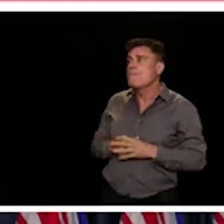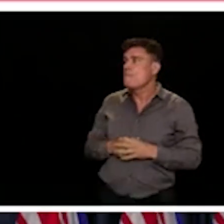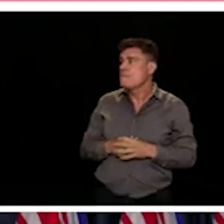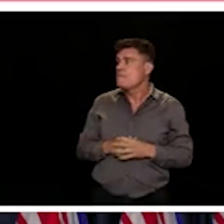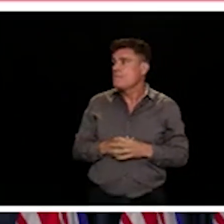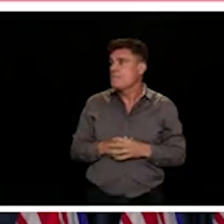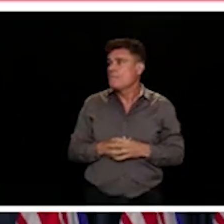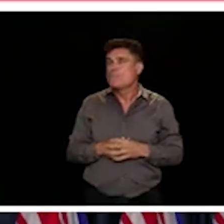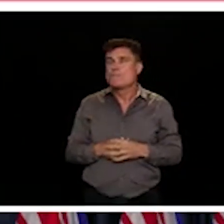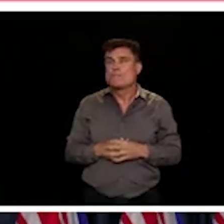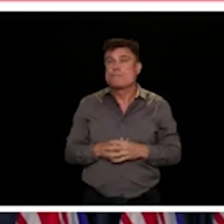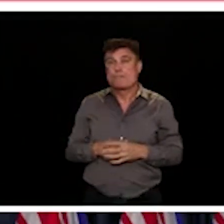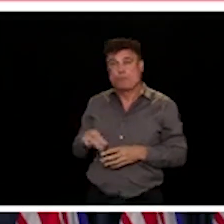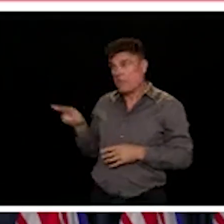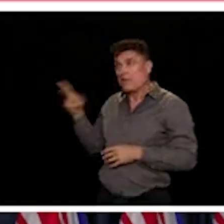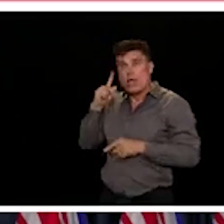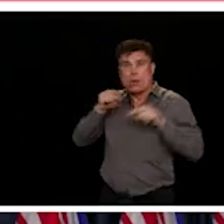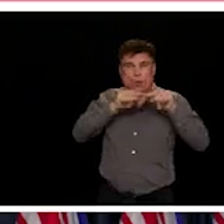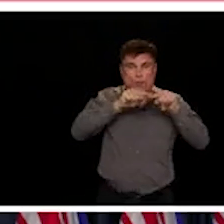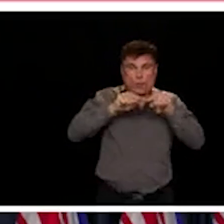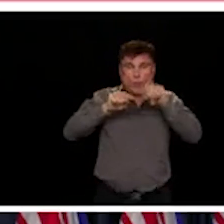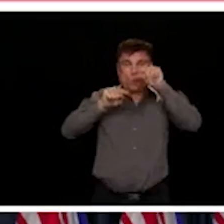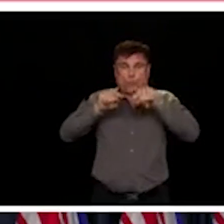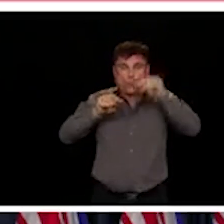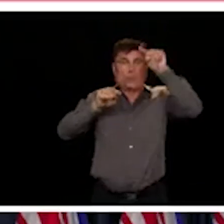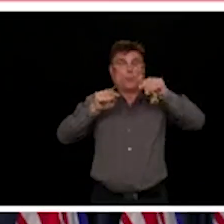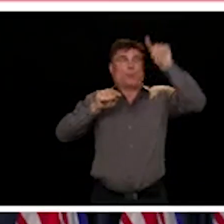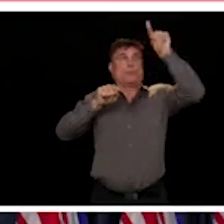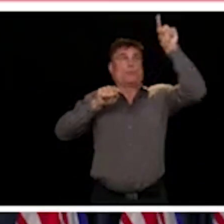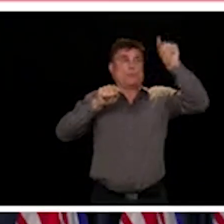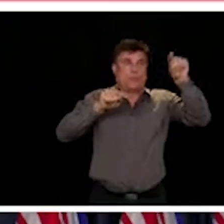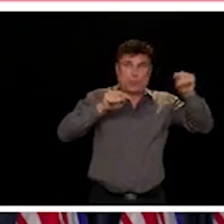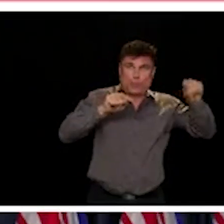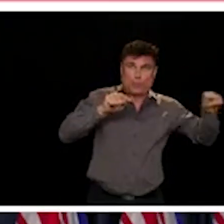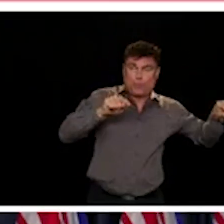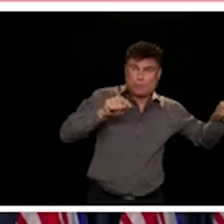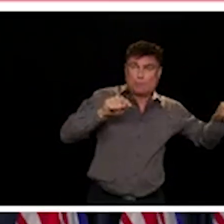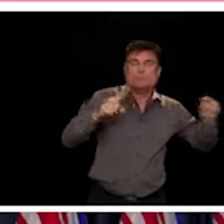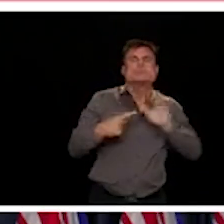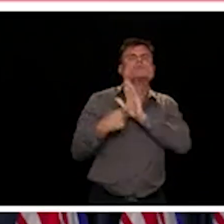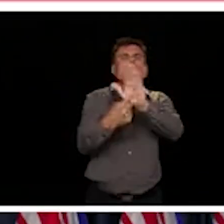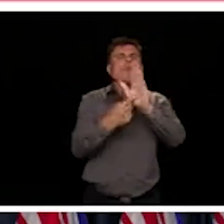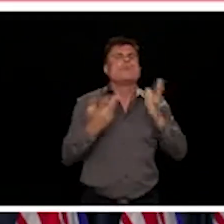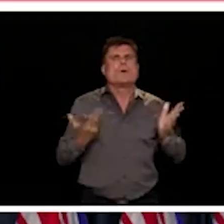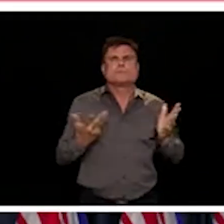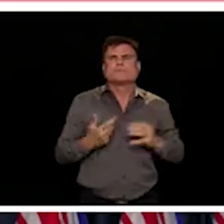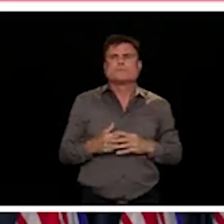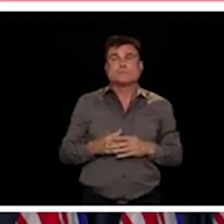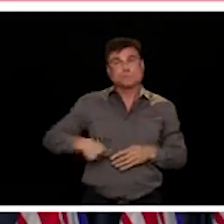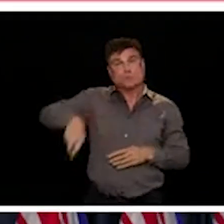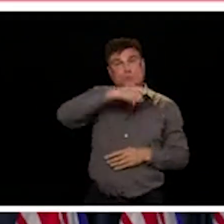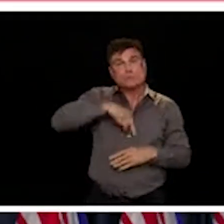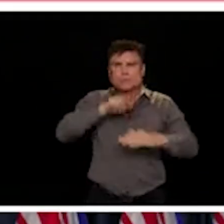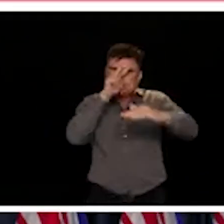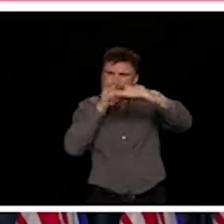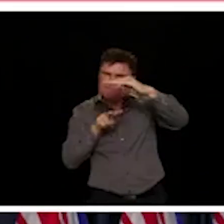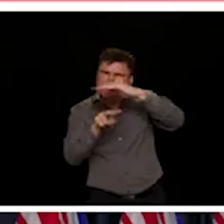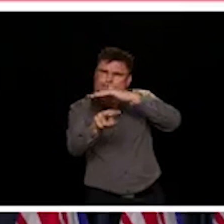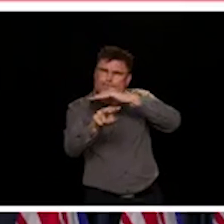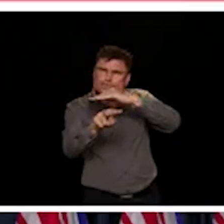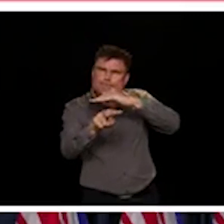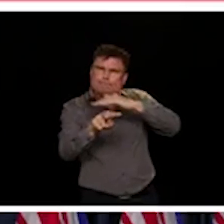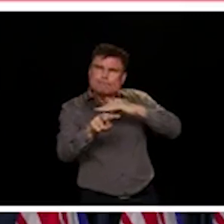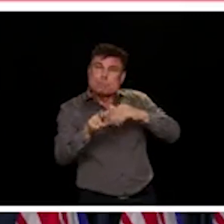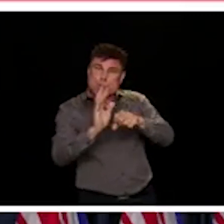we've moved along the trajectory of this. And it uses things like the mobility data, like some of the network